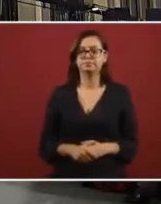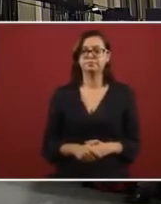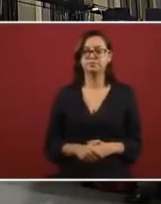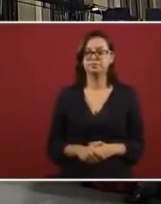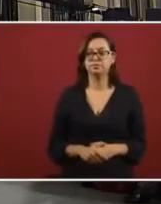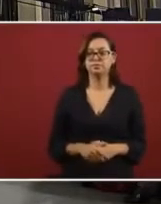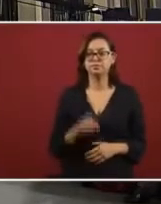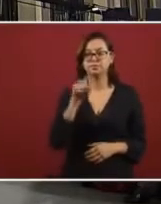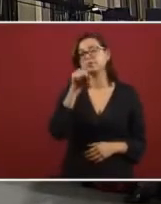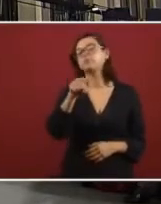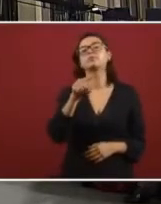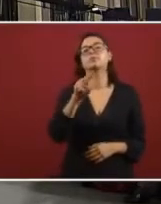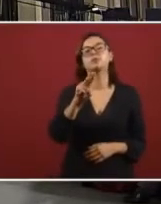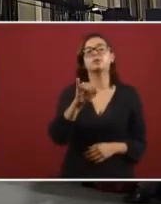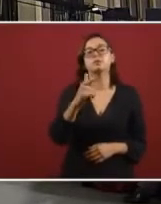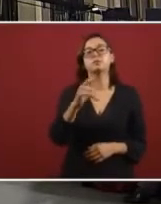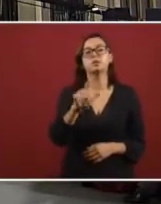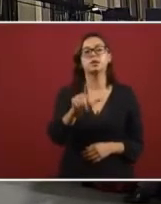Miguel Miguel